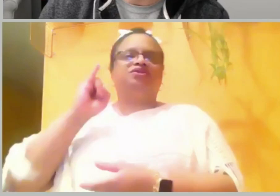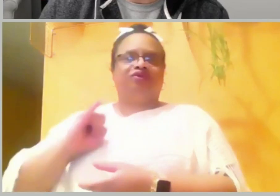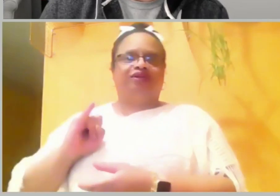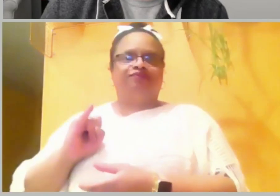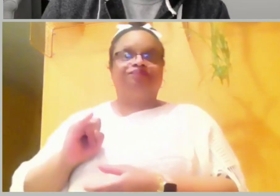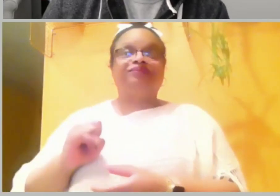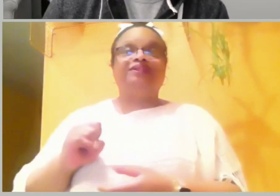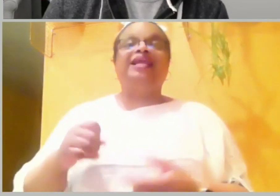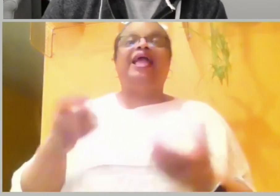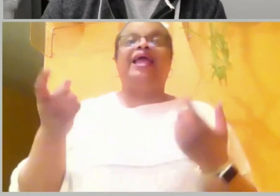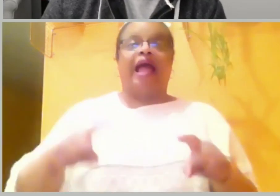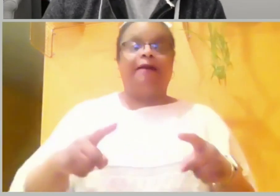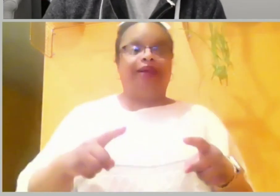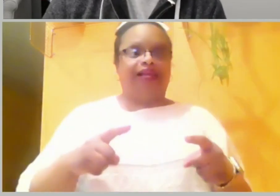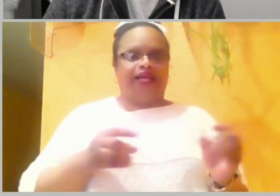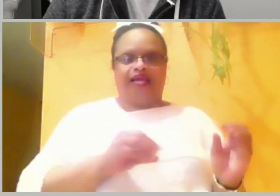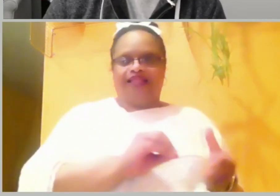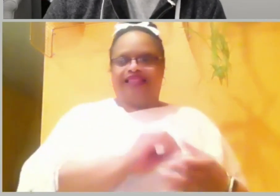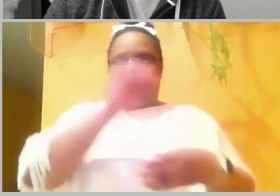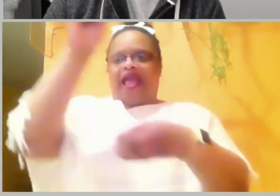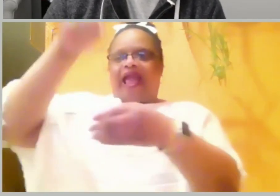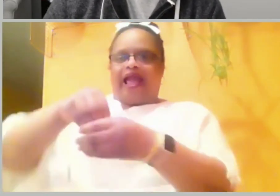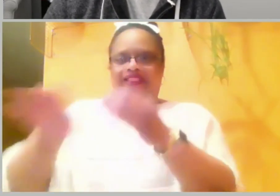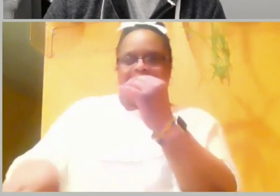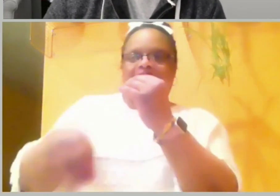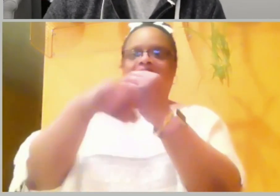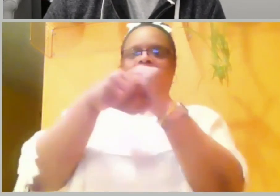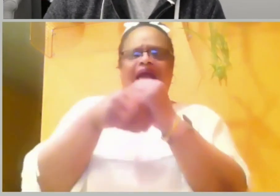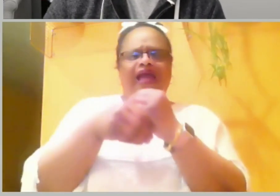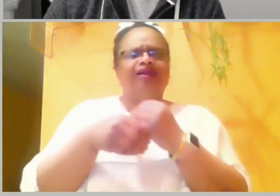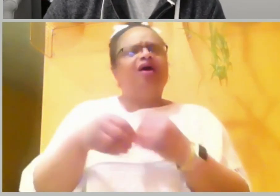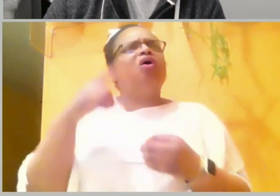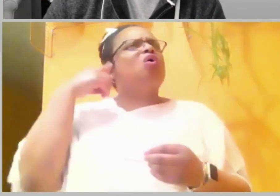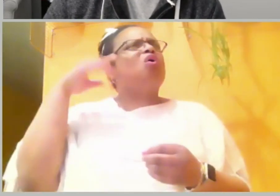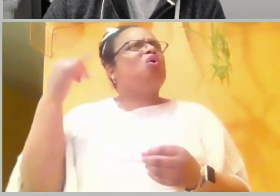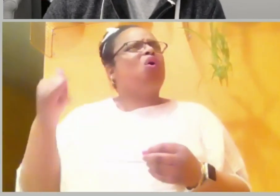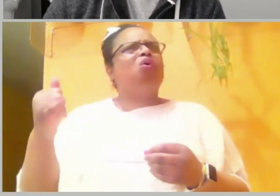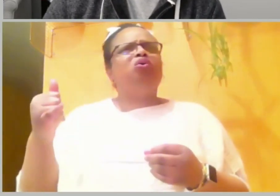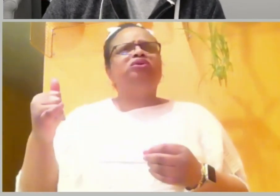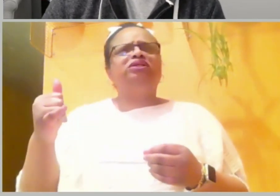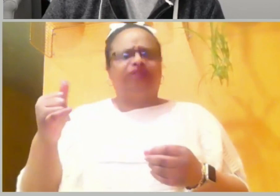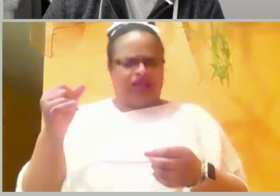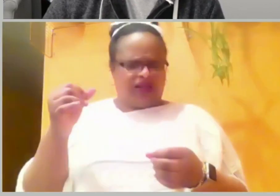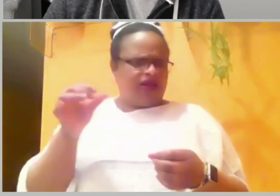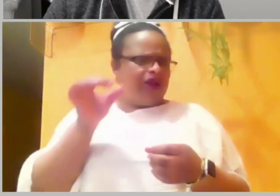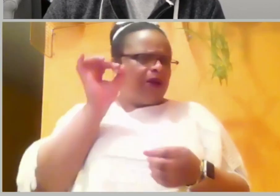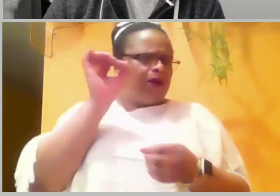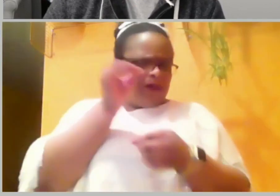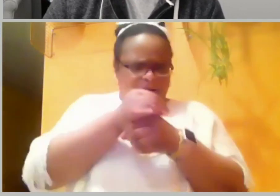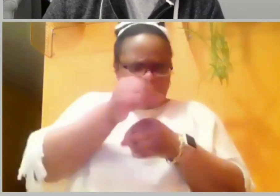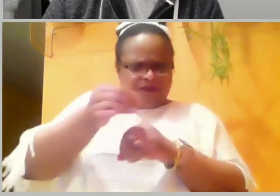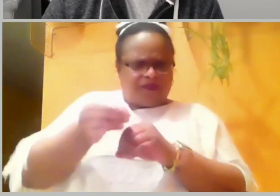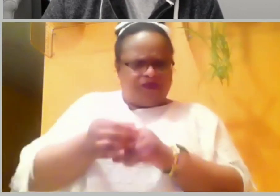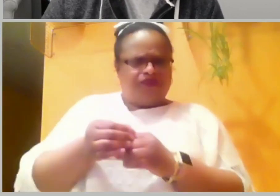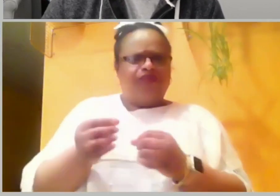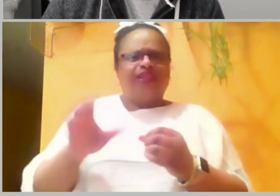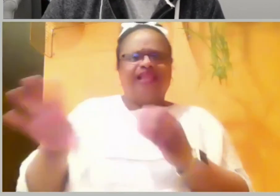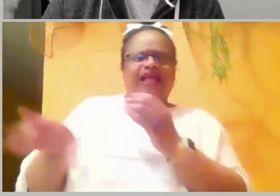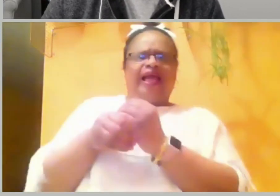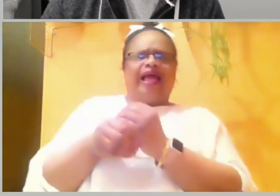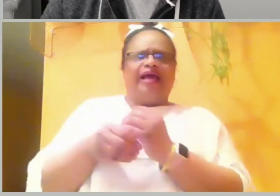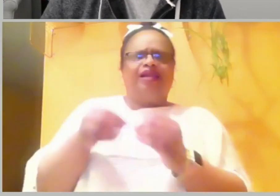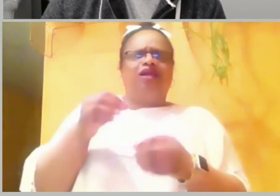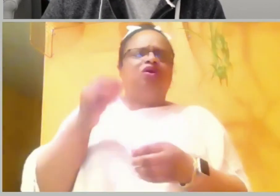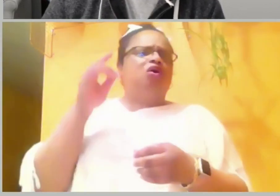two was Uzzah, who knew God's holy things should not be touched. This was a man who was educated on these matters,